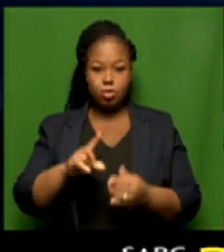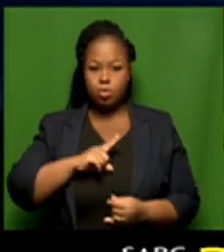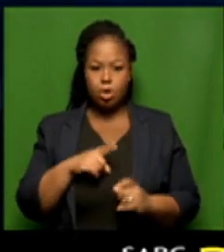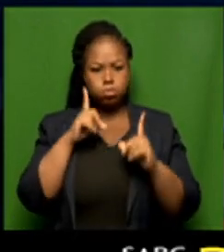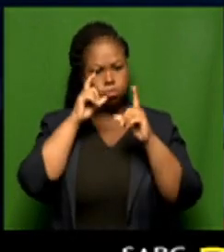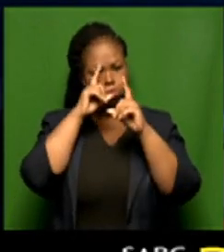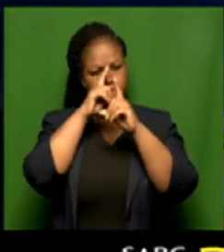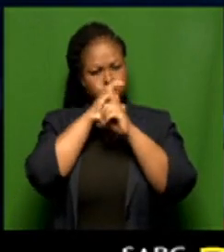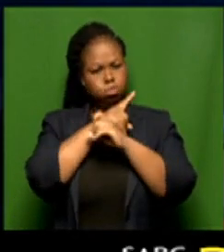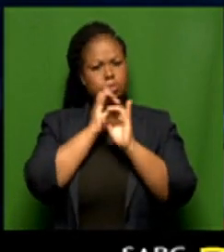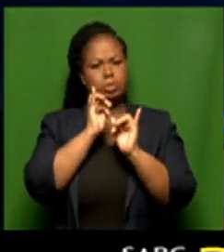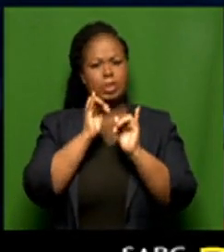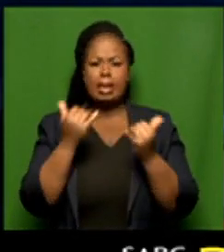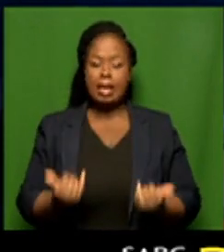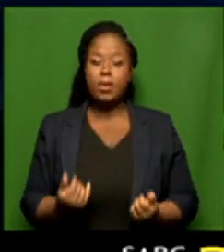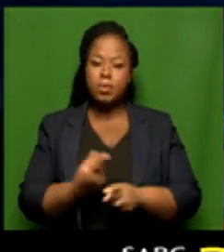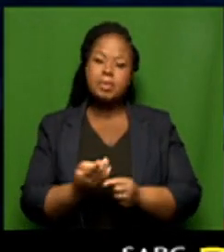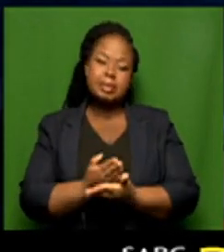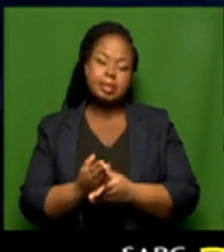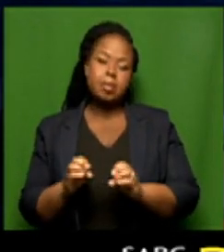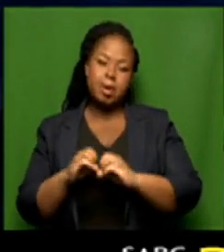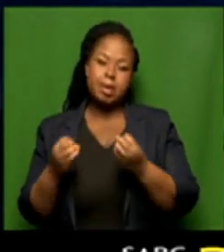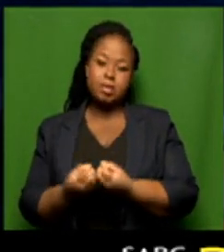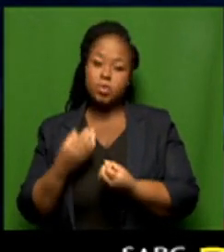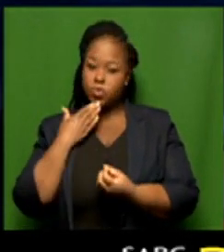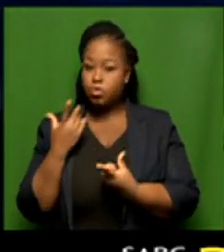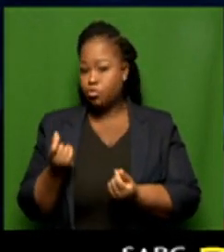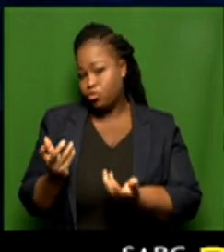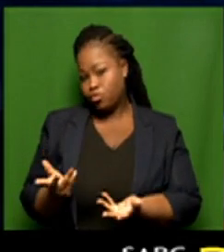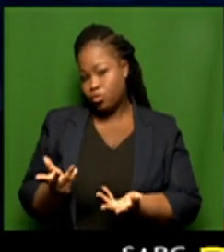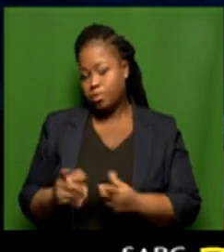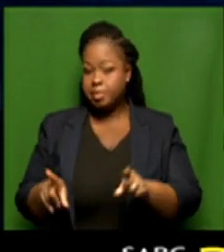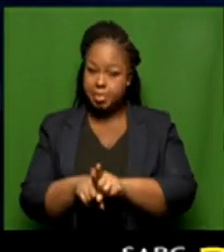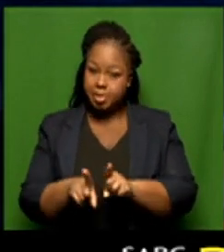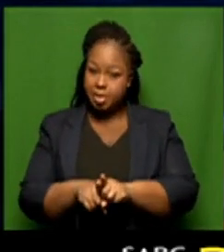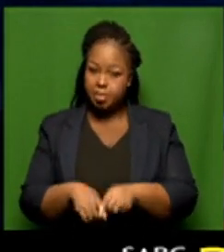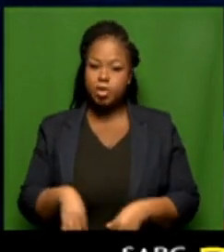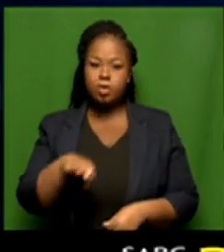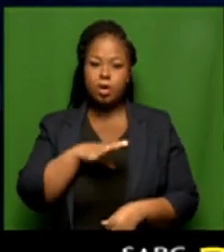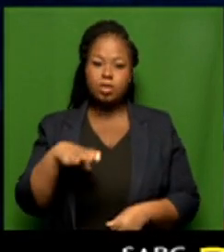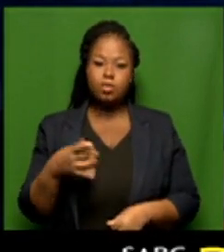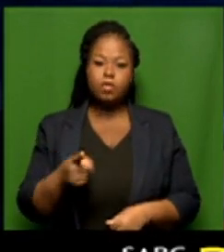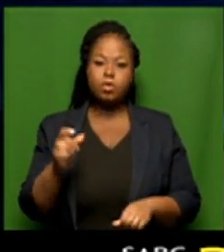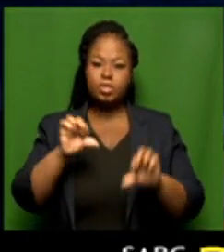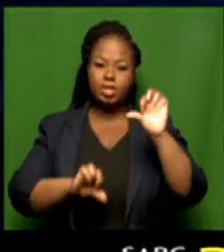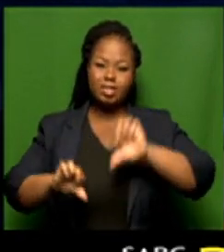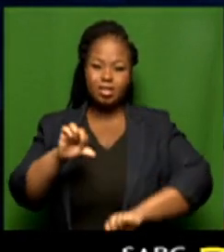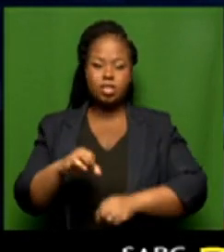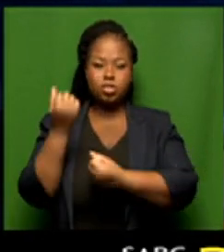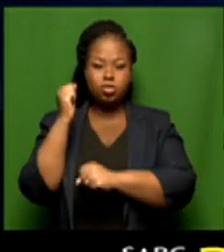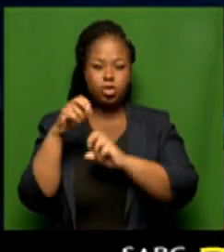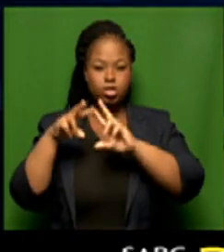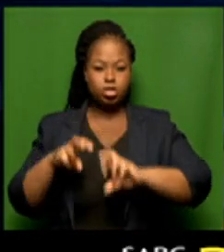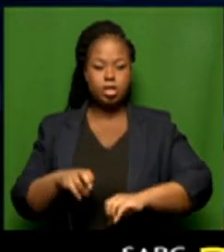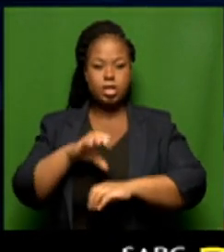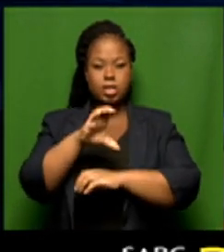complicated exercise. And there are a few organisations who actually do this. Now, for example, the Council for Scientific and Industrial Research,